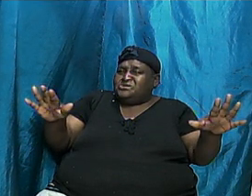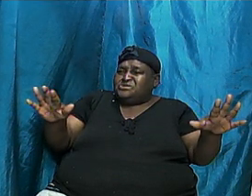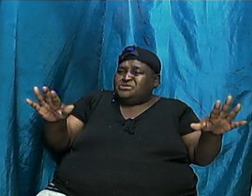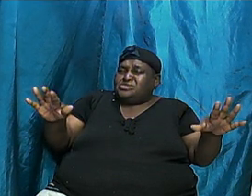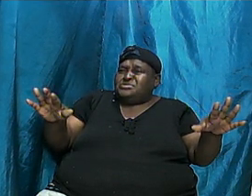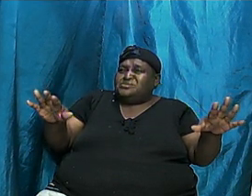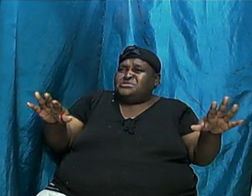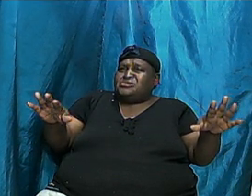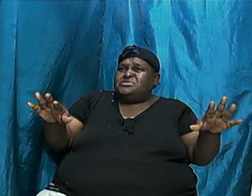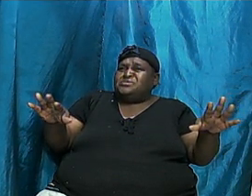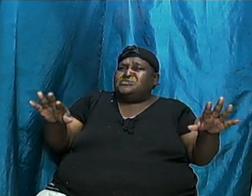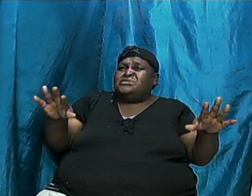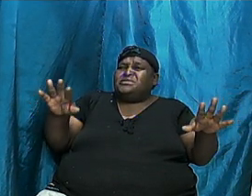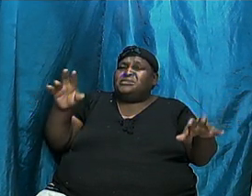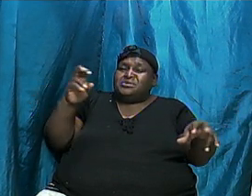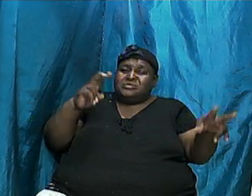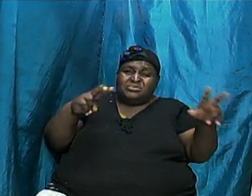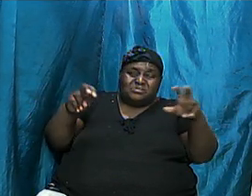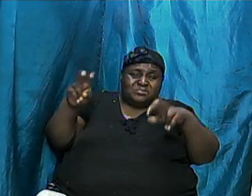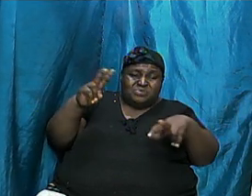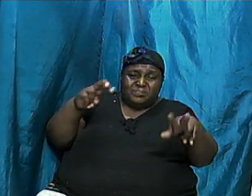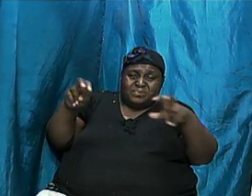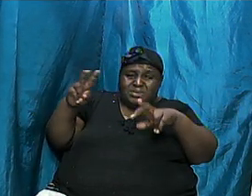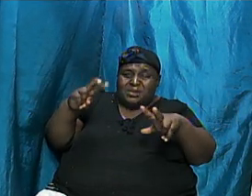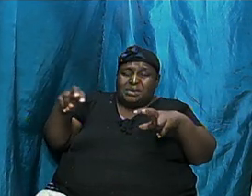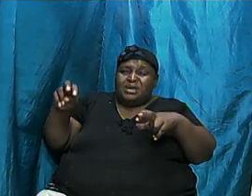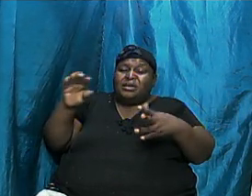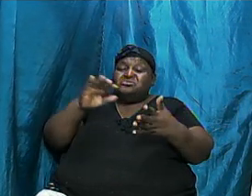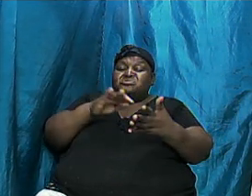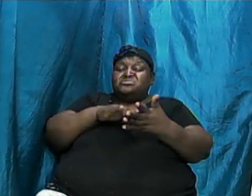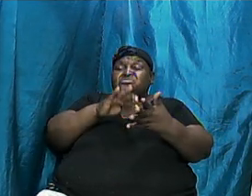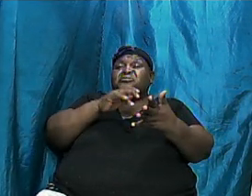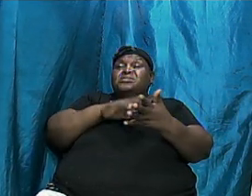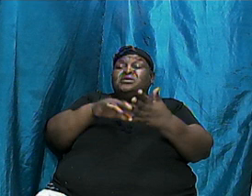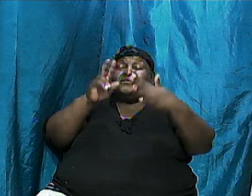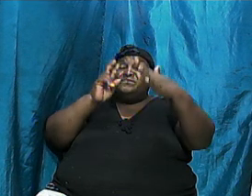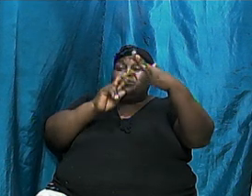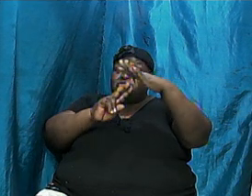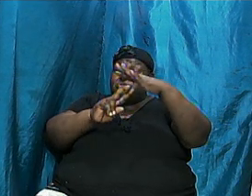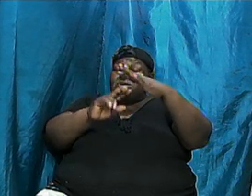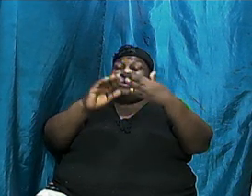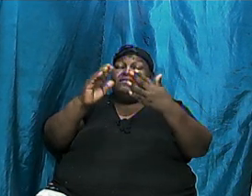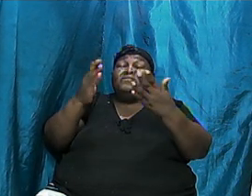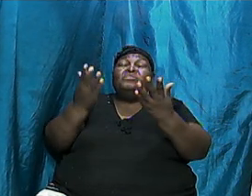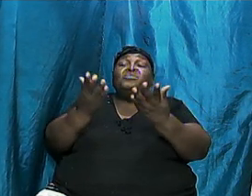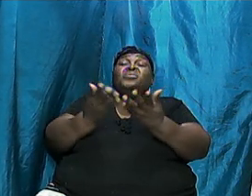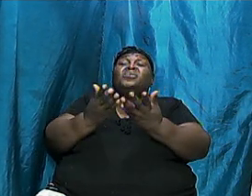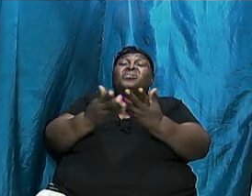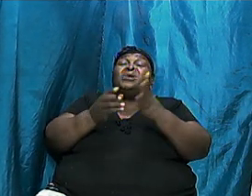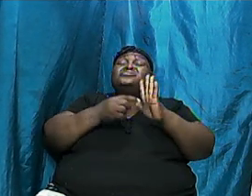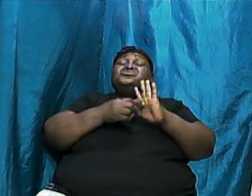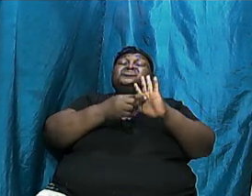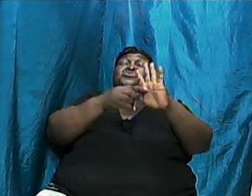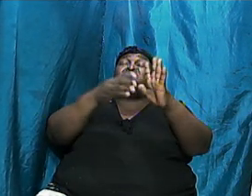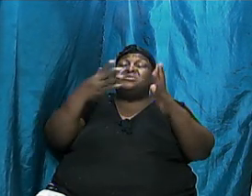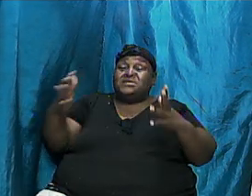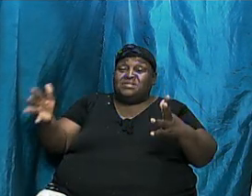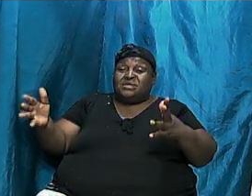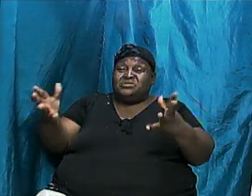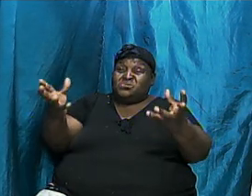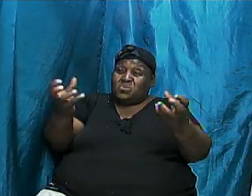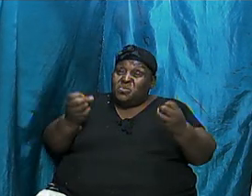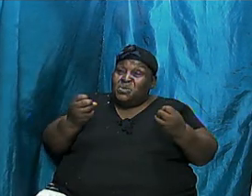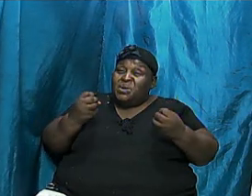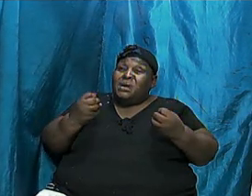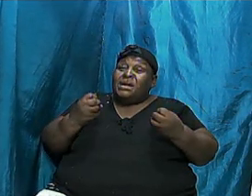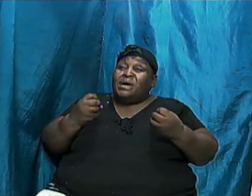of the survey and looking at the visions of the book and showing the things that we want to present to us,